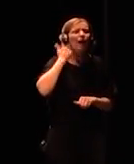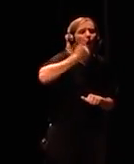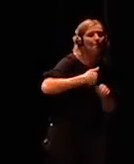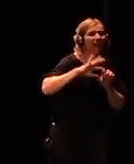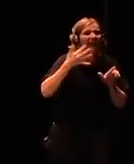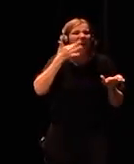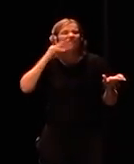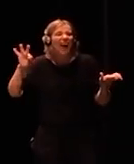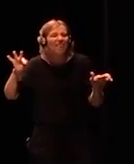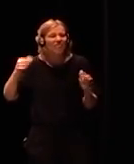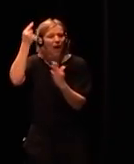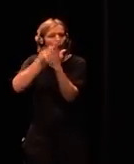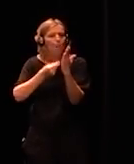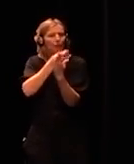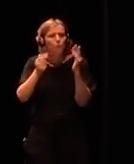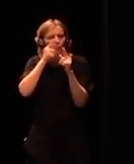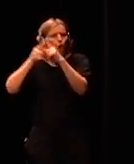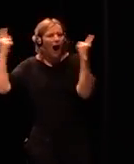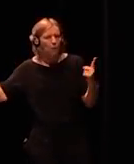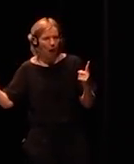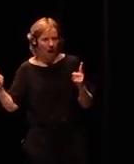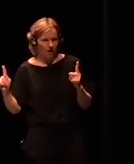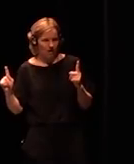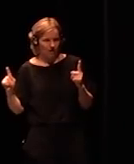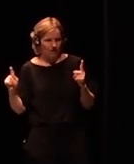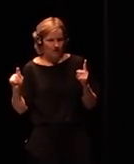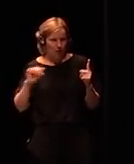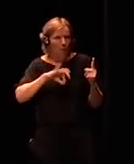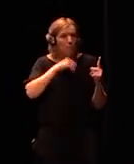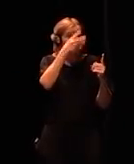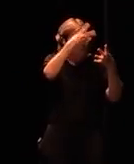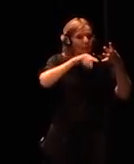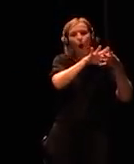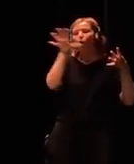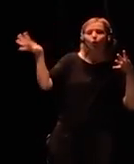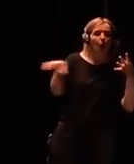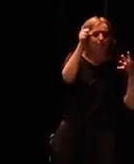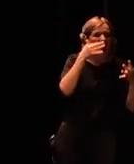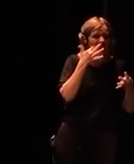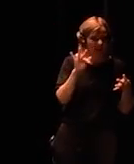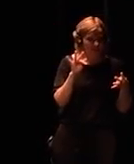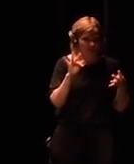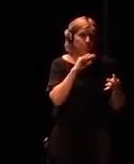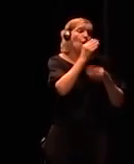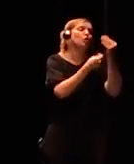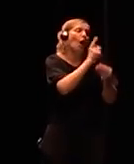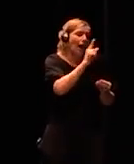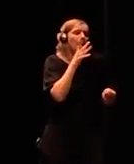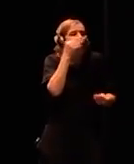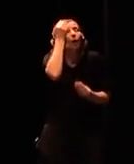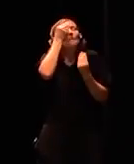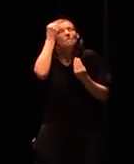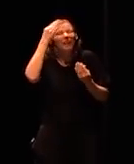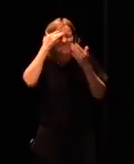not that they want to but think about that but I mean we're talking about huge I mean look at the economic firepower